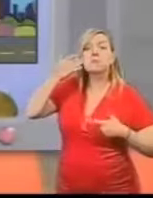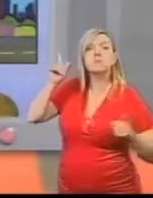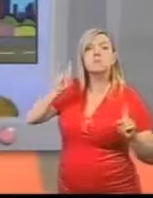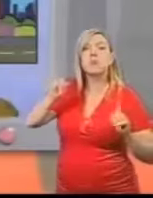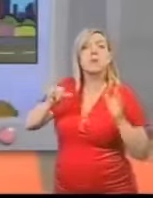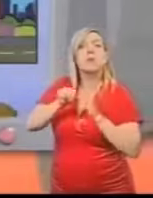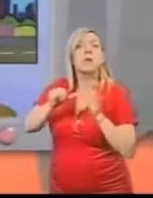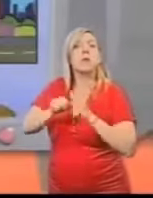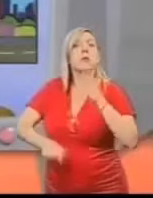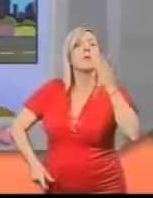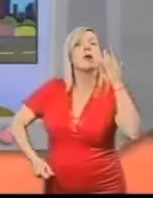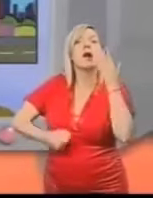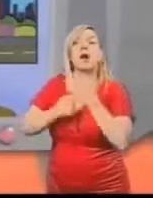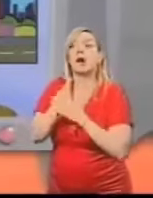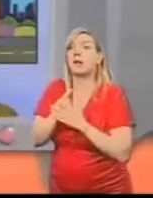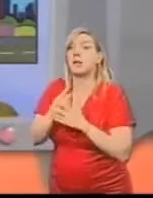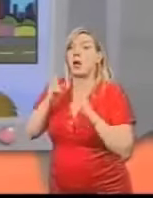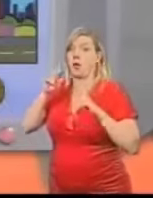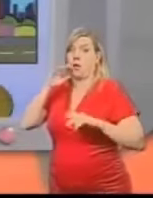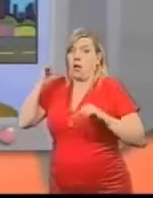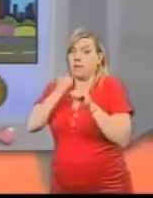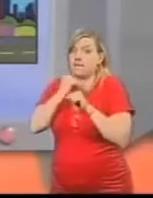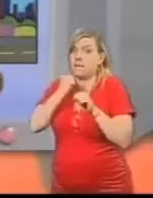hope production of grass pudding will resume soon